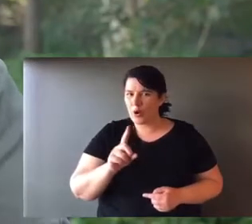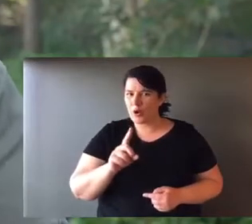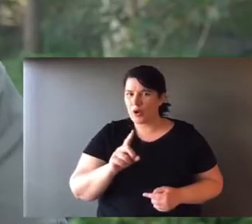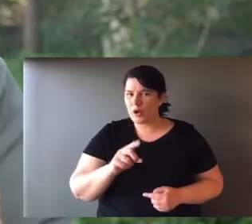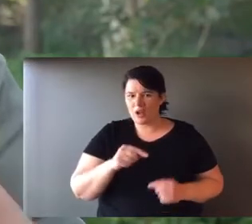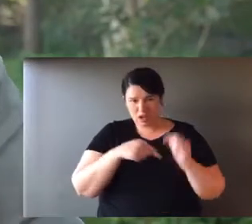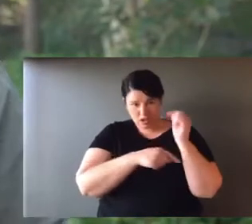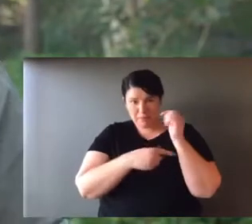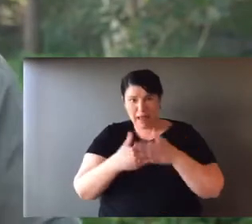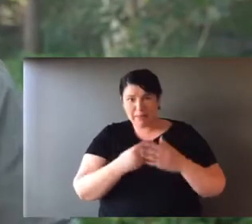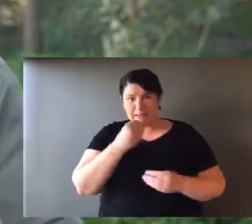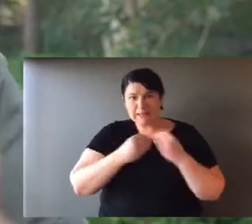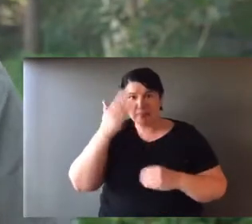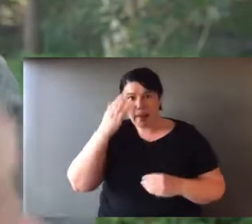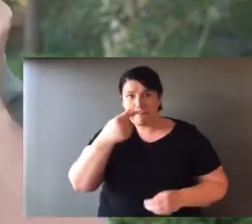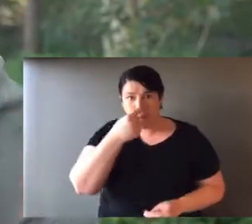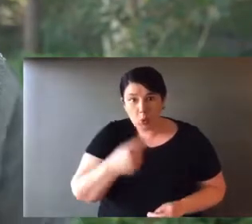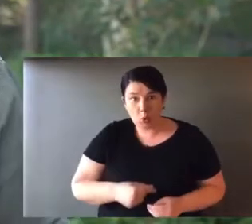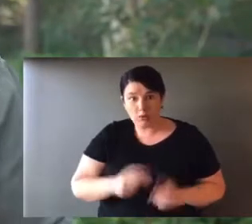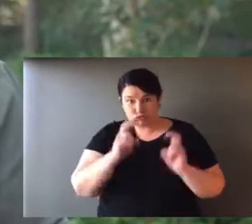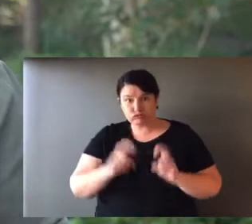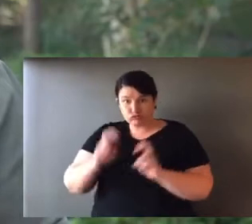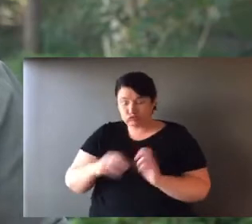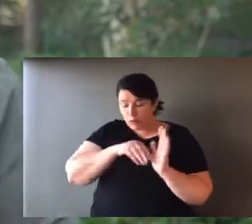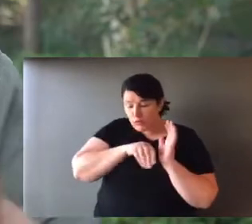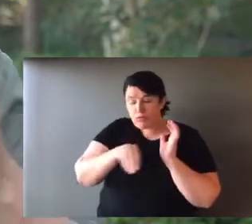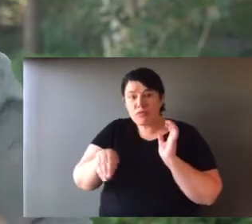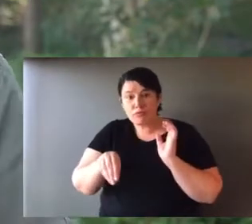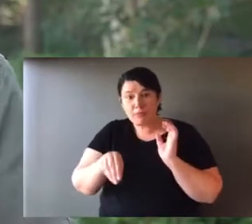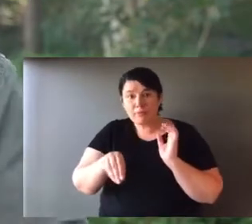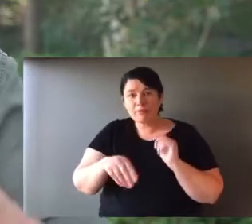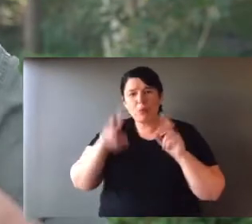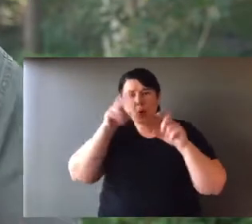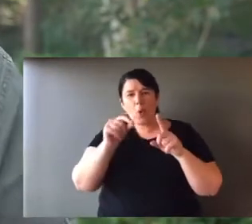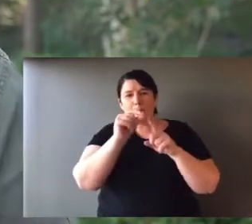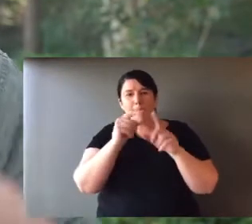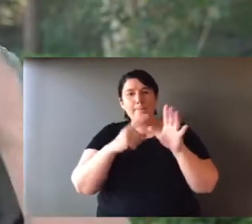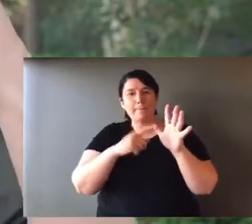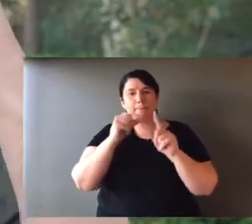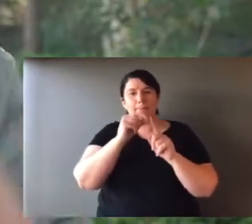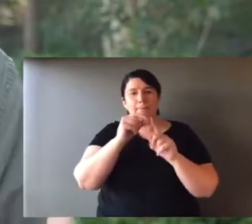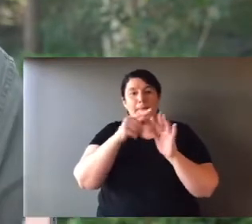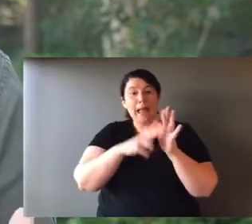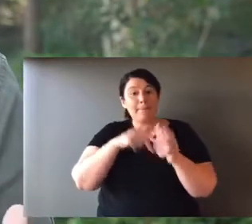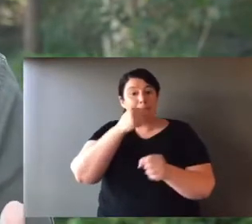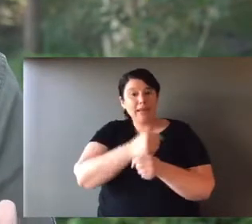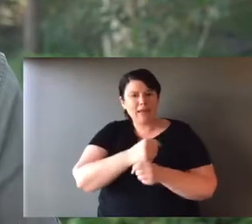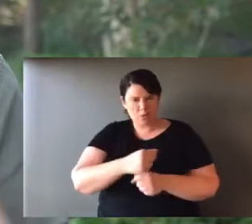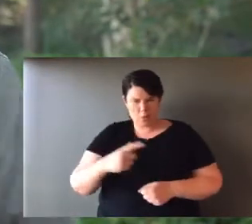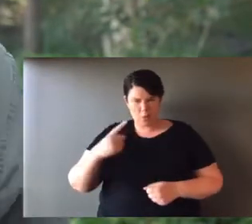this point. The joey eats its mum's poo. And it does this through a process called papping.